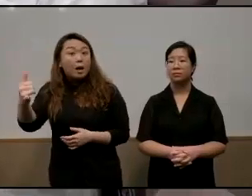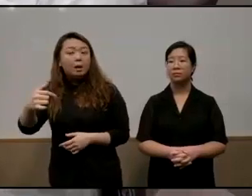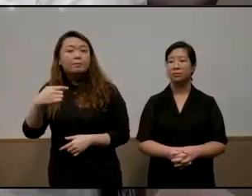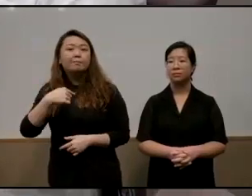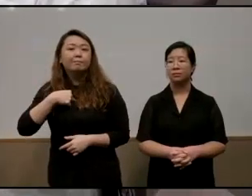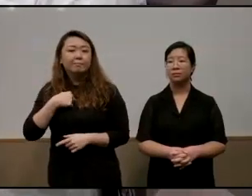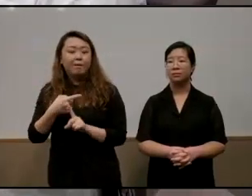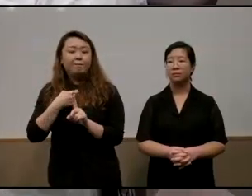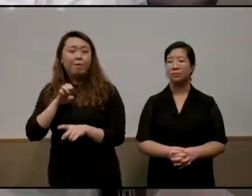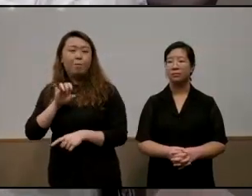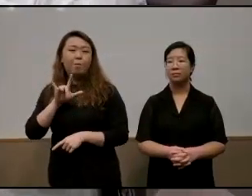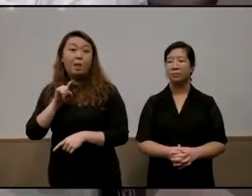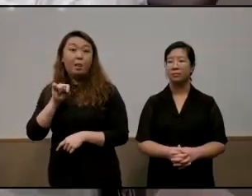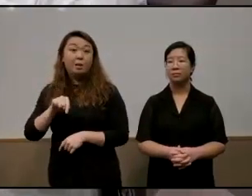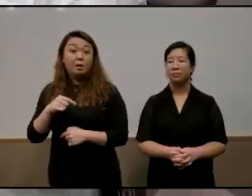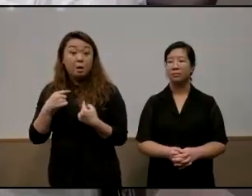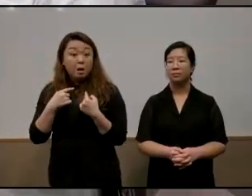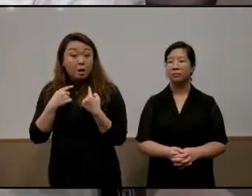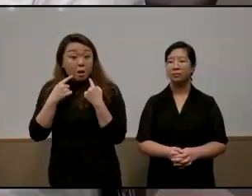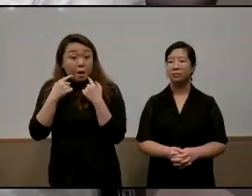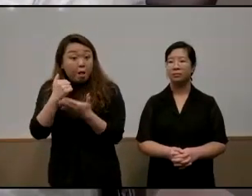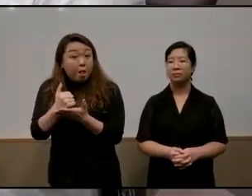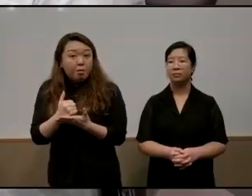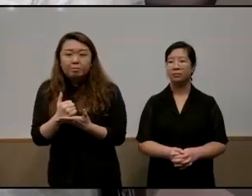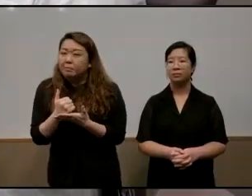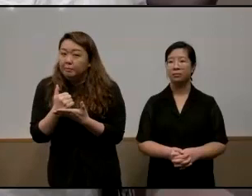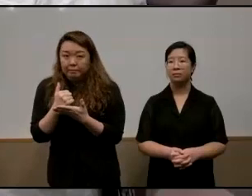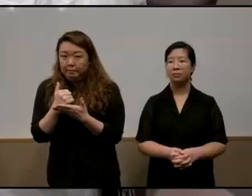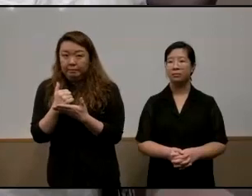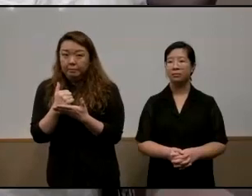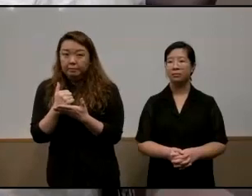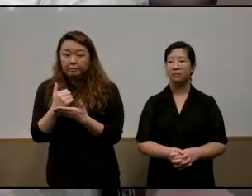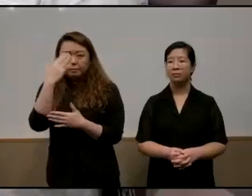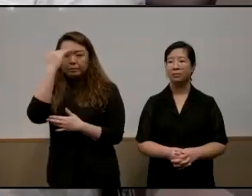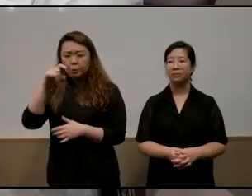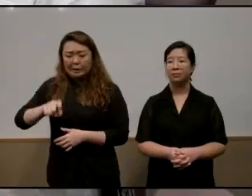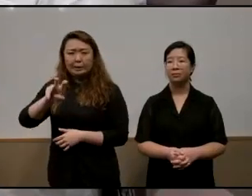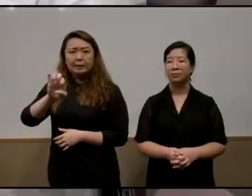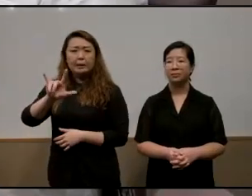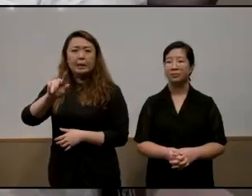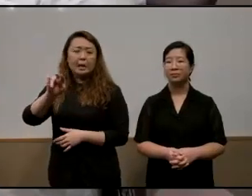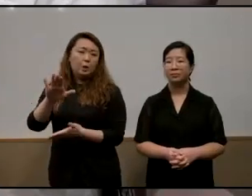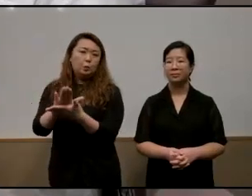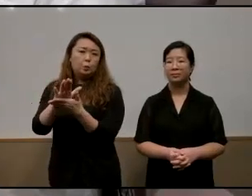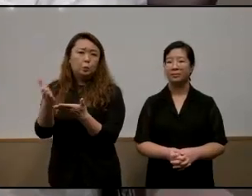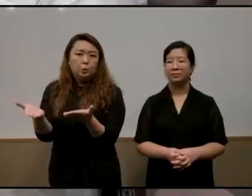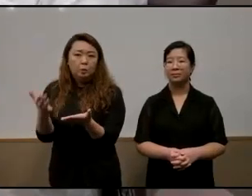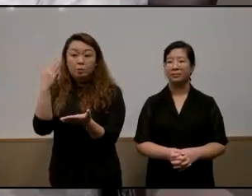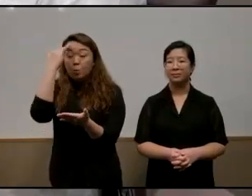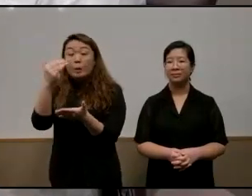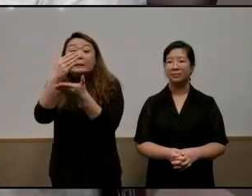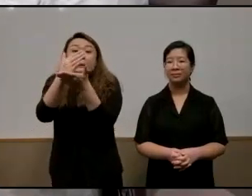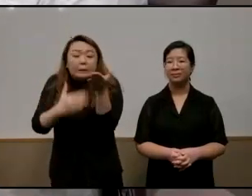school and it doesn't serve us well why should we have elite schools why should some schools